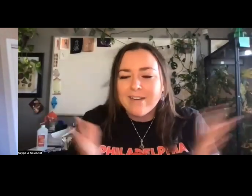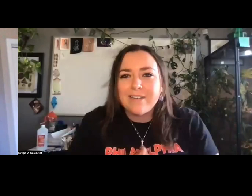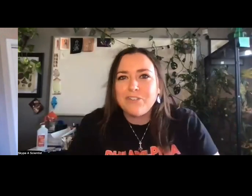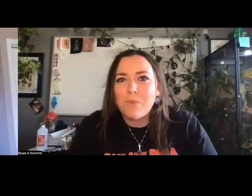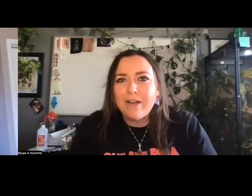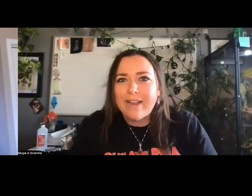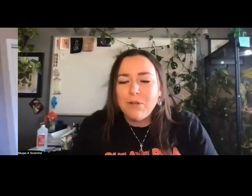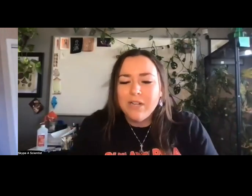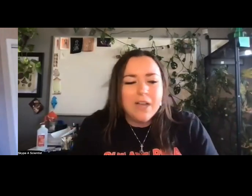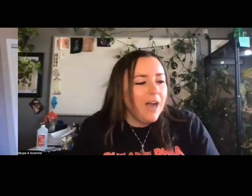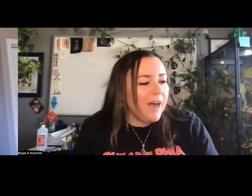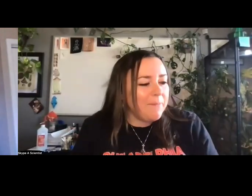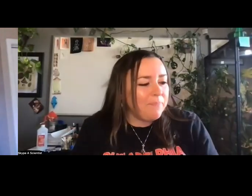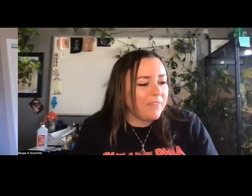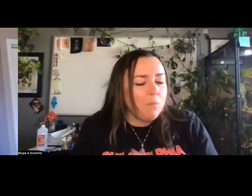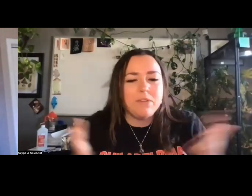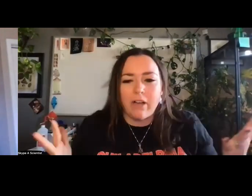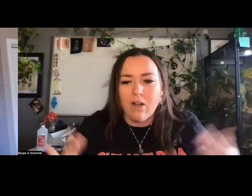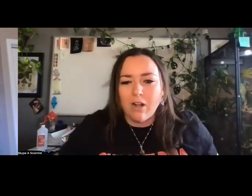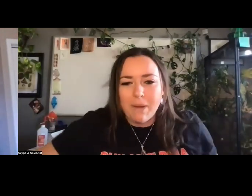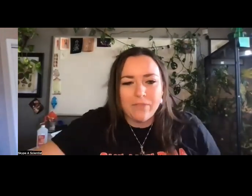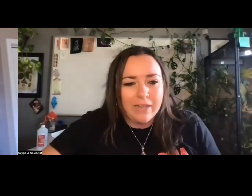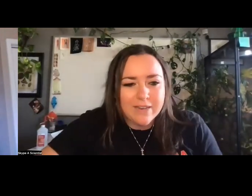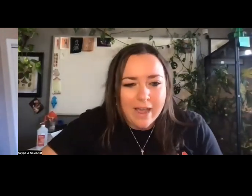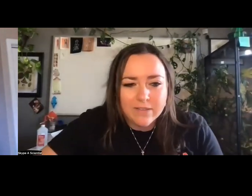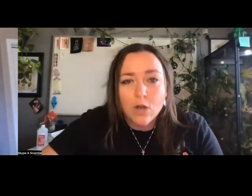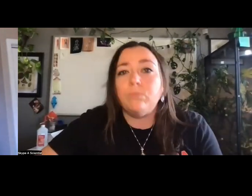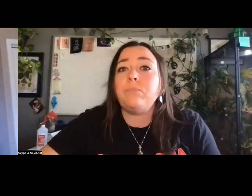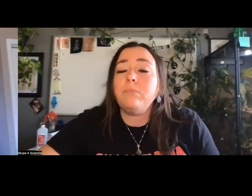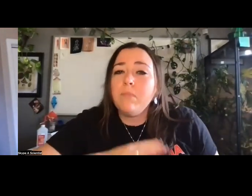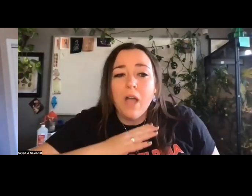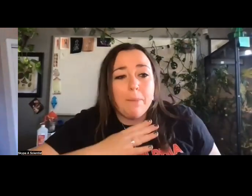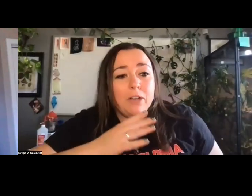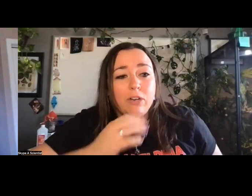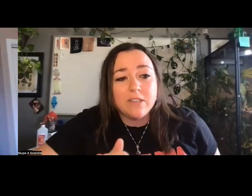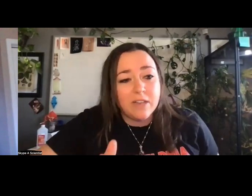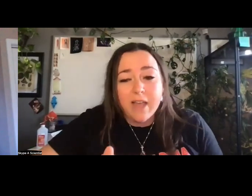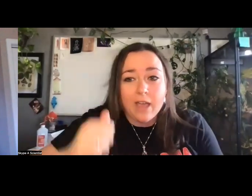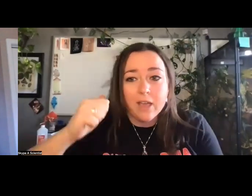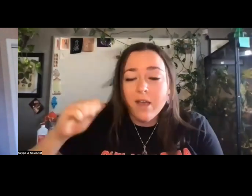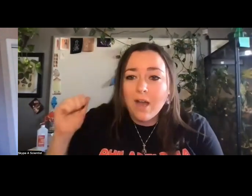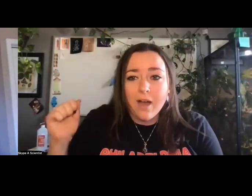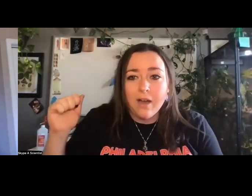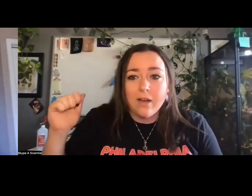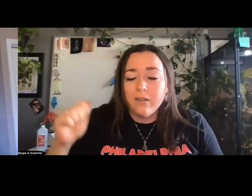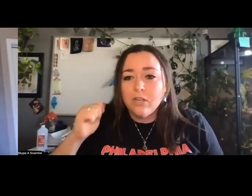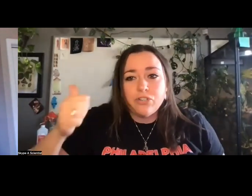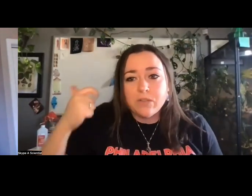mostly a bad idea to touch a wild animal. And we'll be talking all about that today. So Chris is going to say